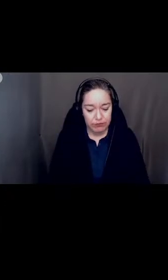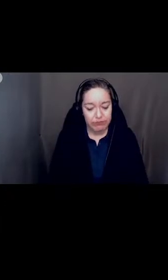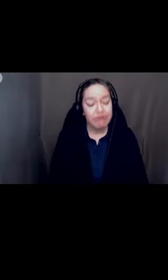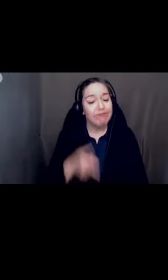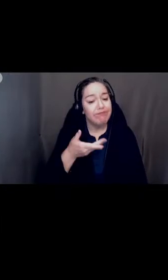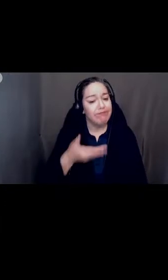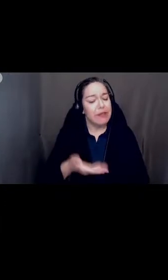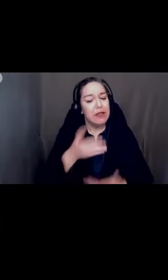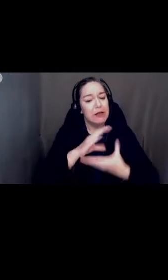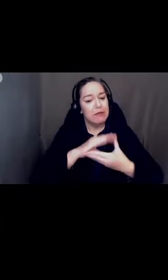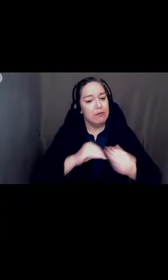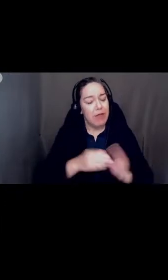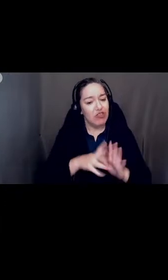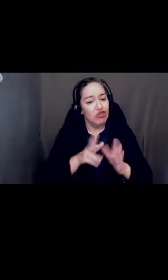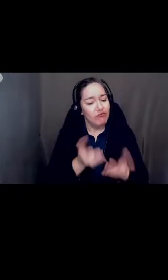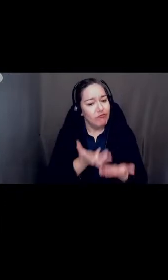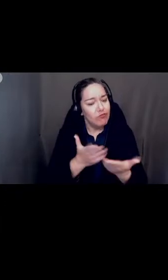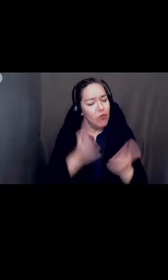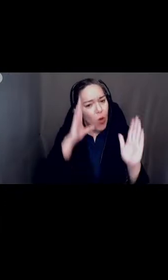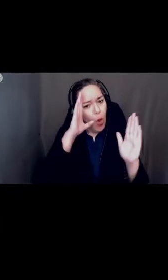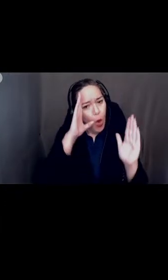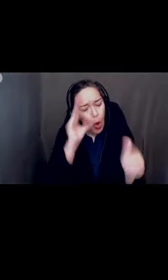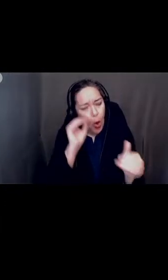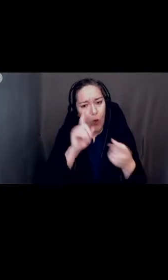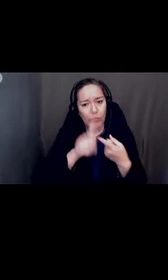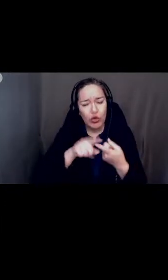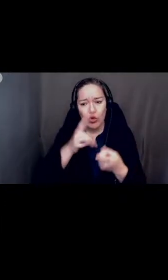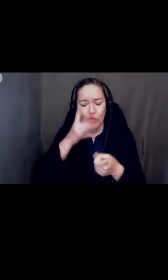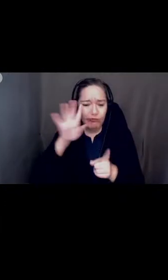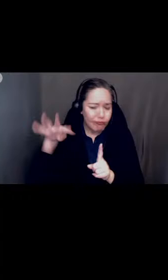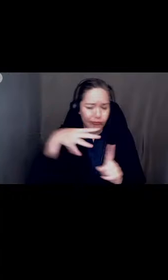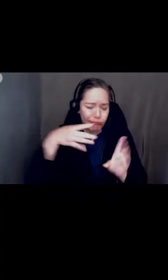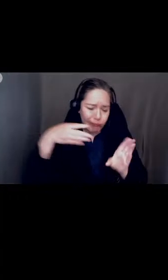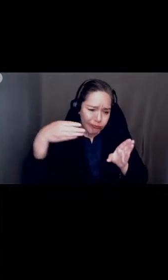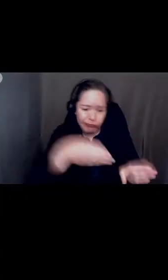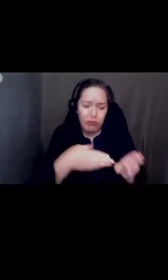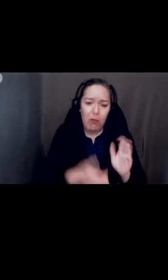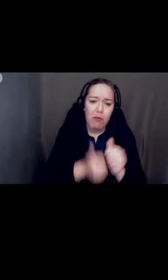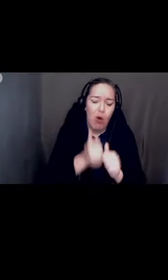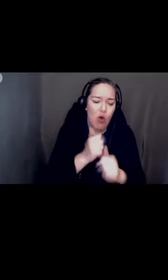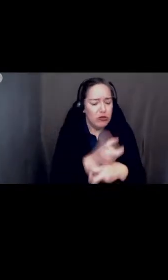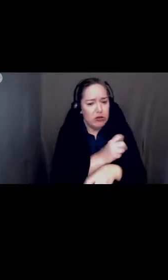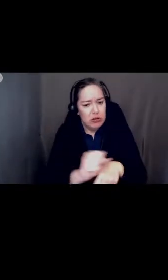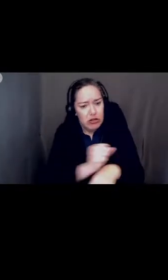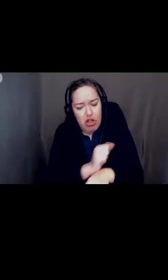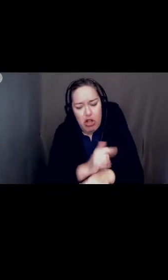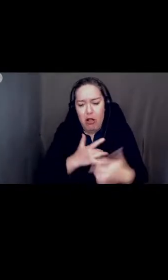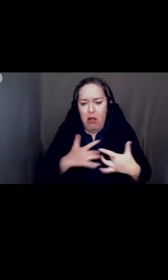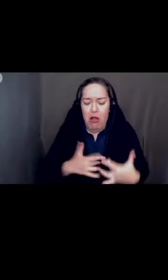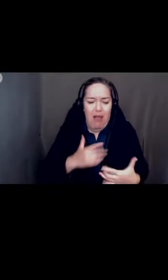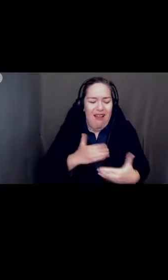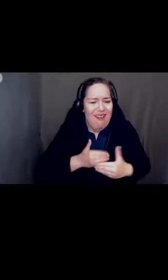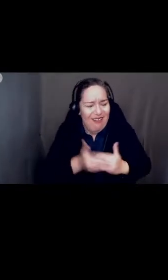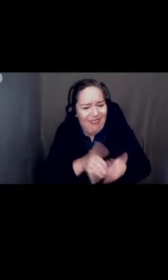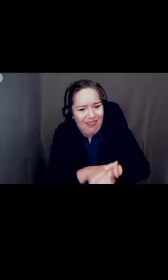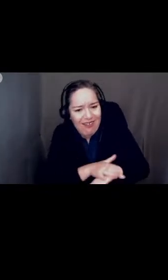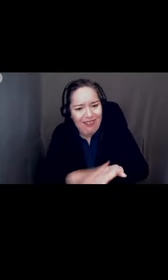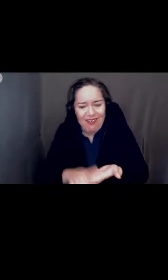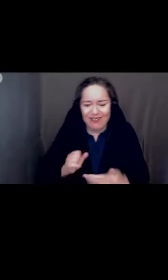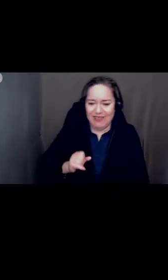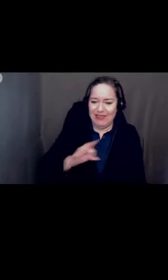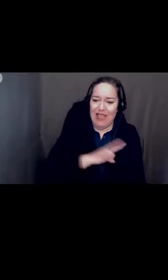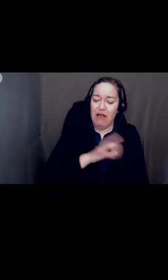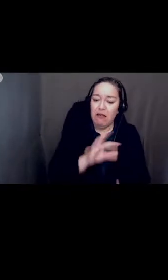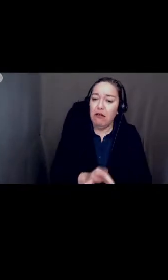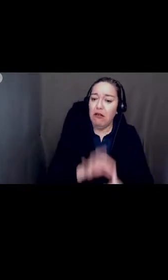message comes in hopes of shining a spotlight on the most hard-working kind and invaluable staff member on our administration team especially as we currently